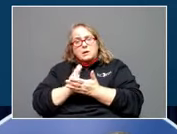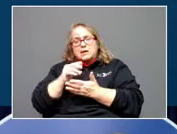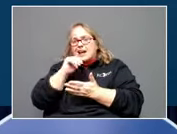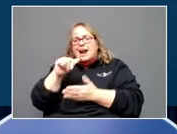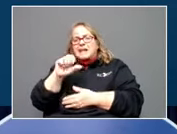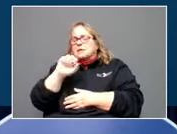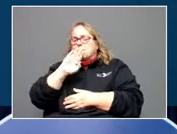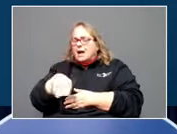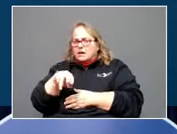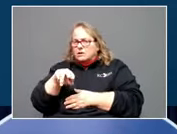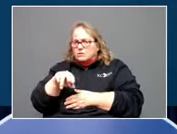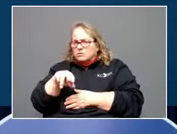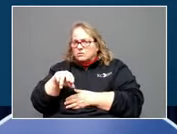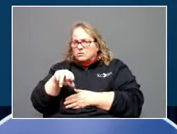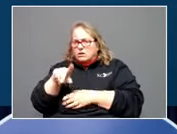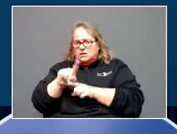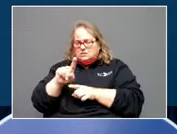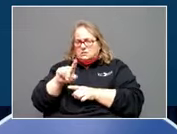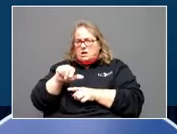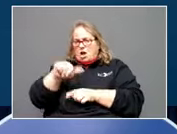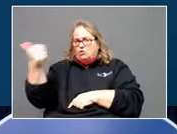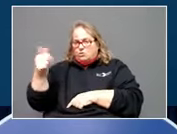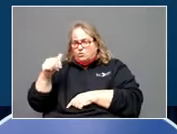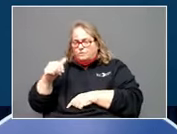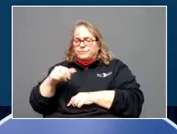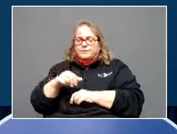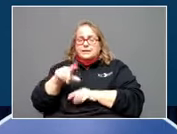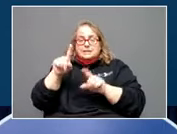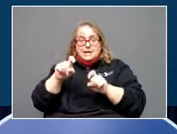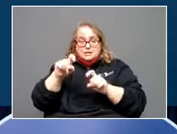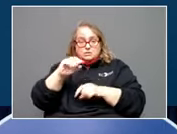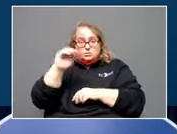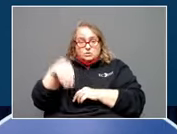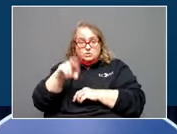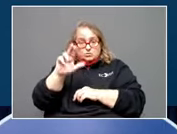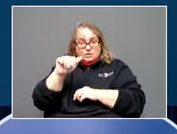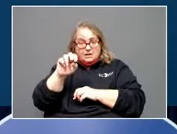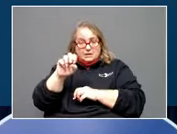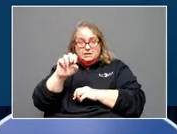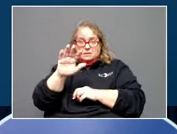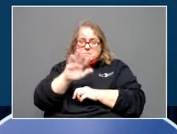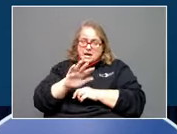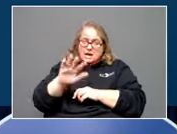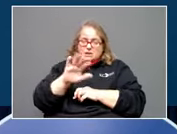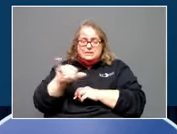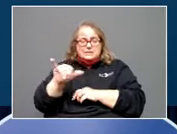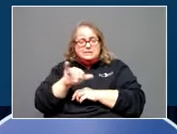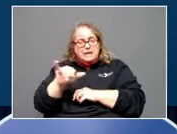news. I wouldn't call any of it good news. Test positivity, really about the same,